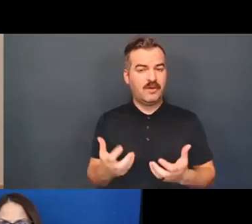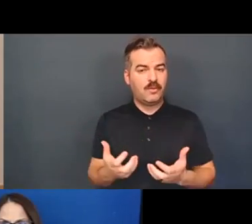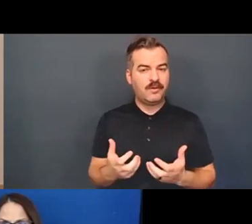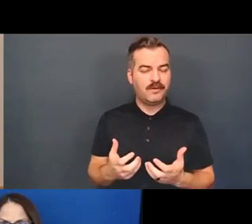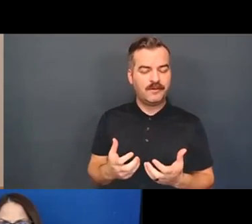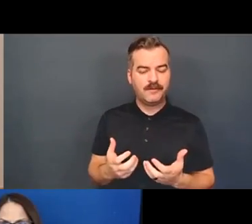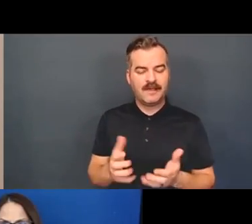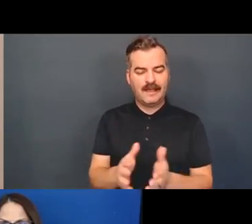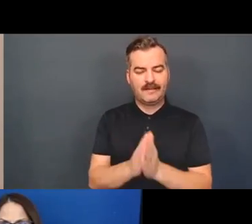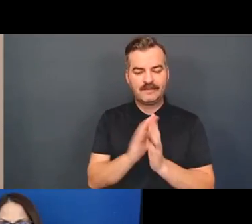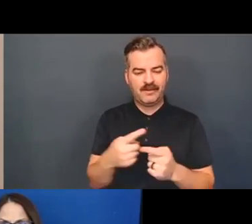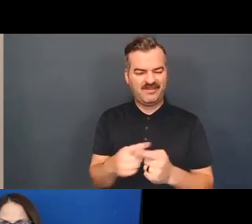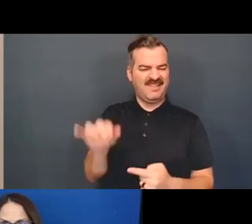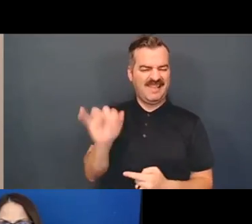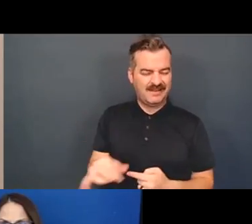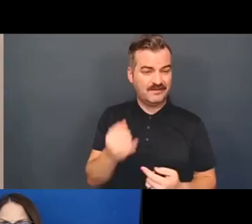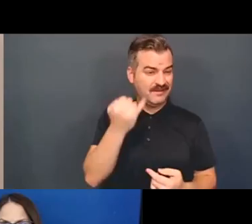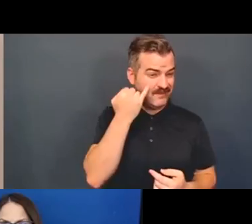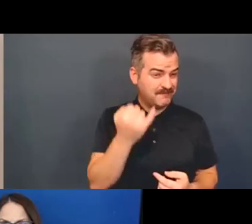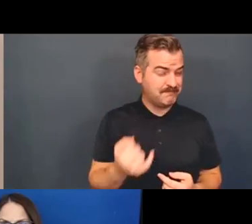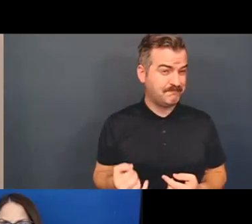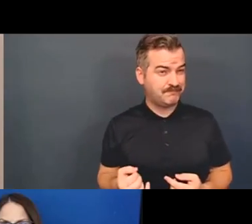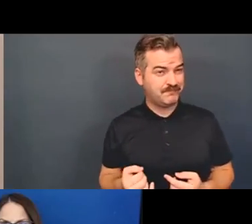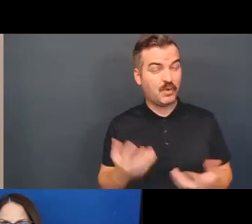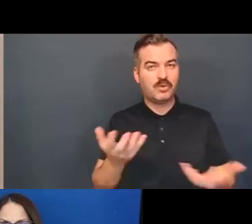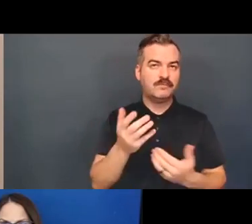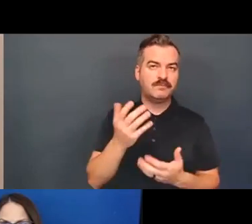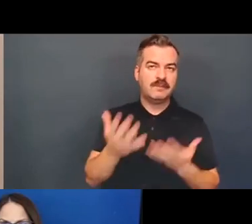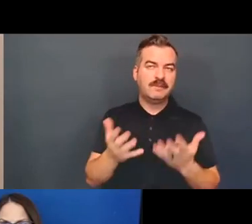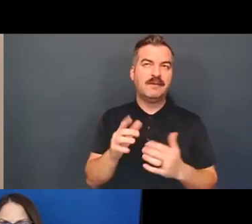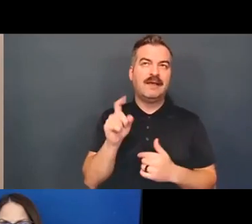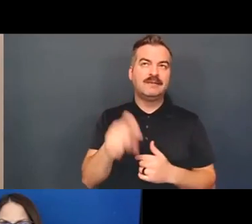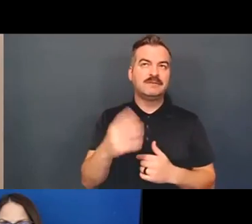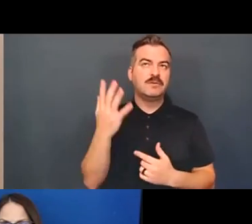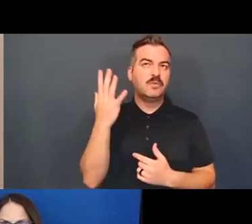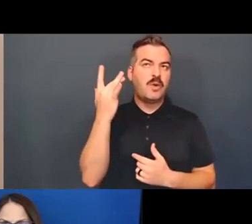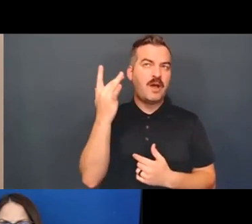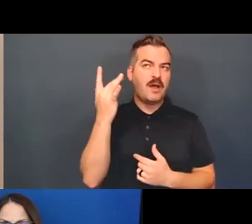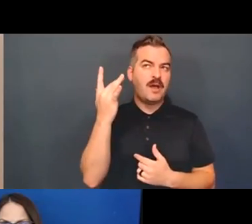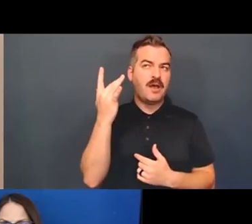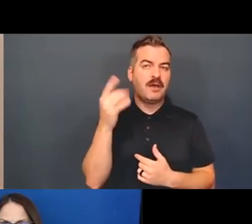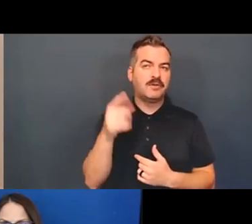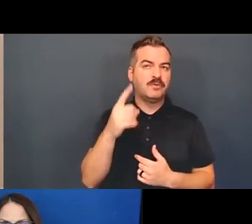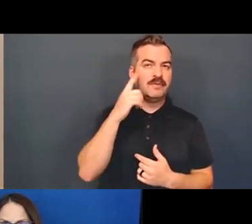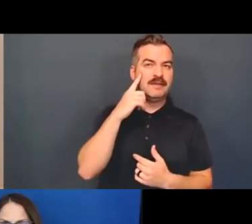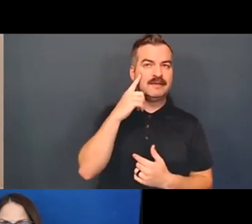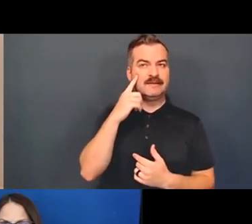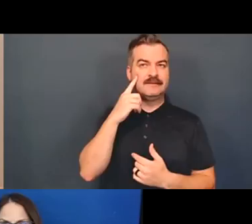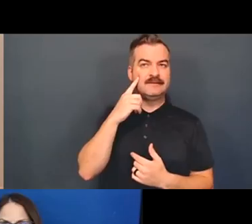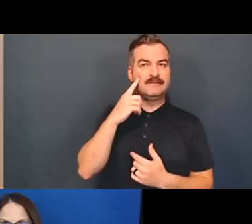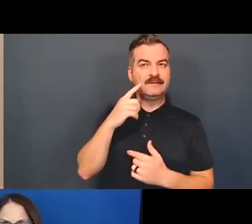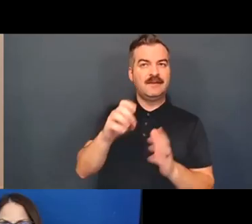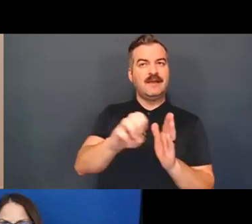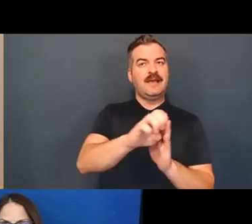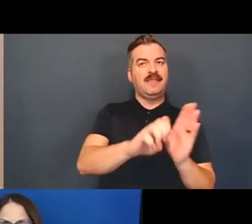about that, about whether or not, um, or, why, um, you would look at it sort of through the ethics of